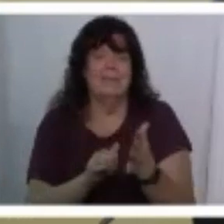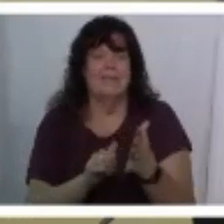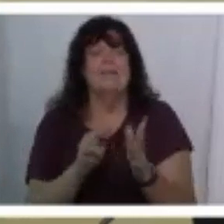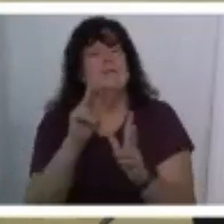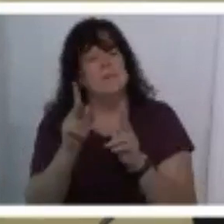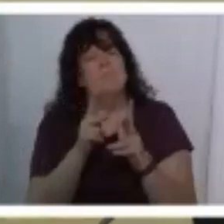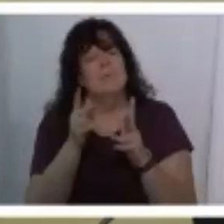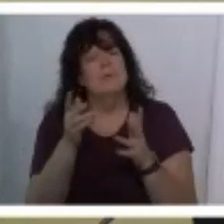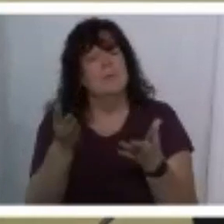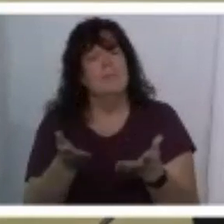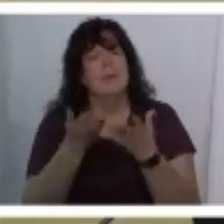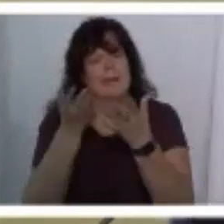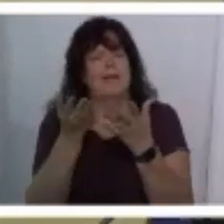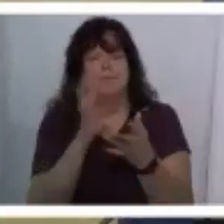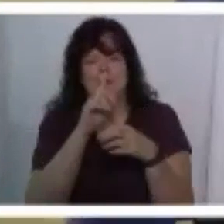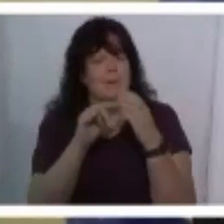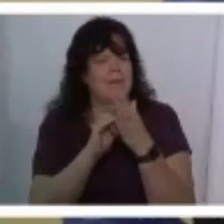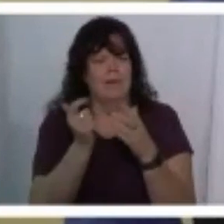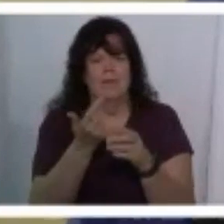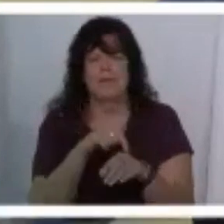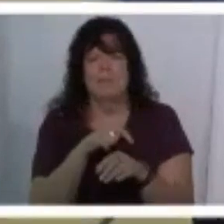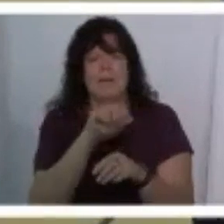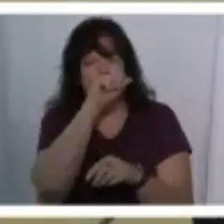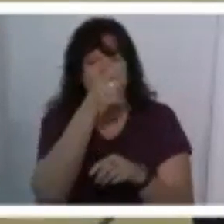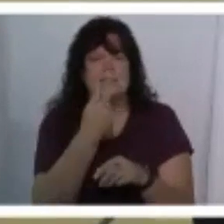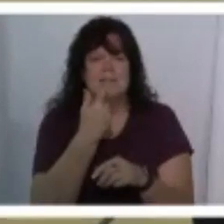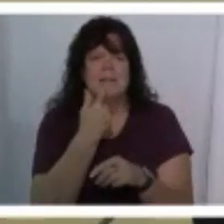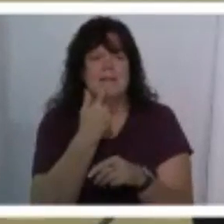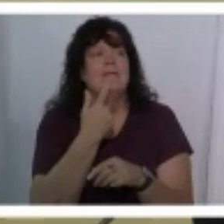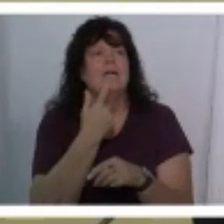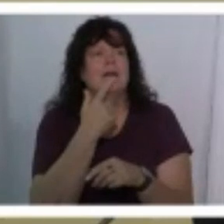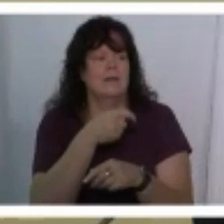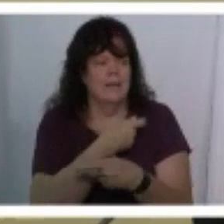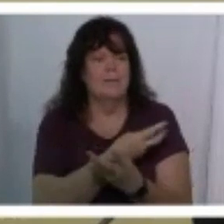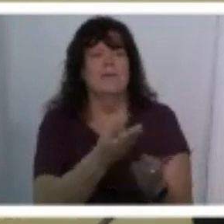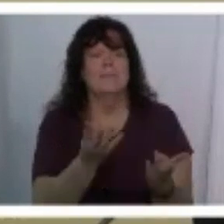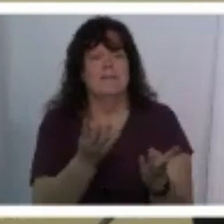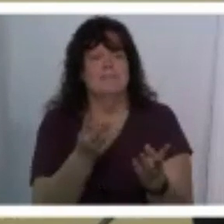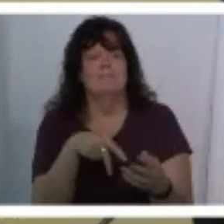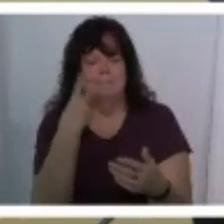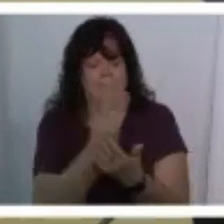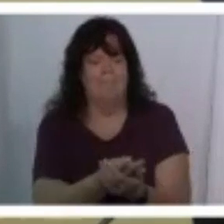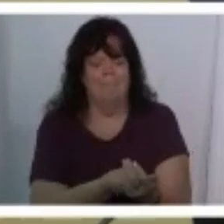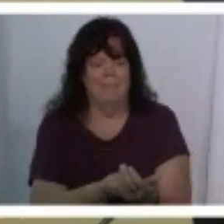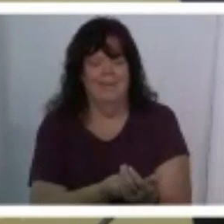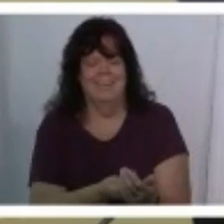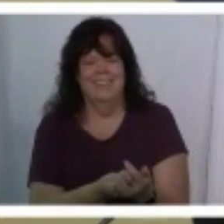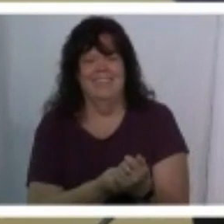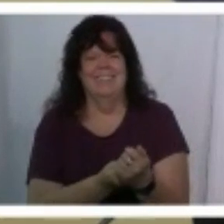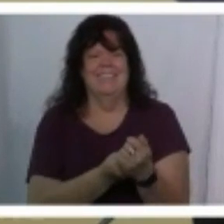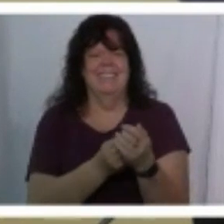people bring up the pride parade all the time and i love being able to say passed out next to pulse underwear